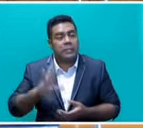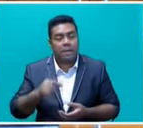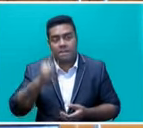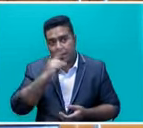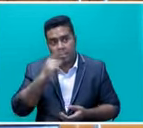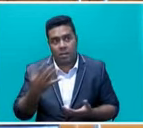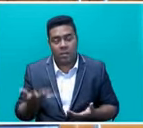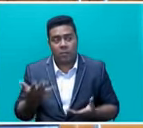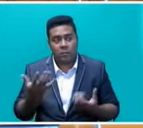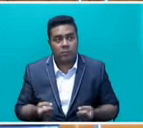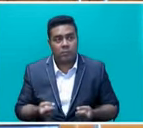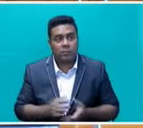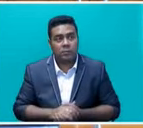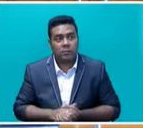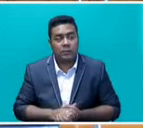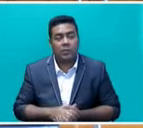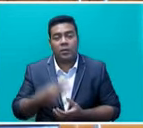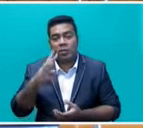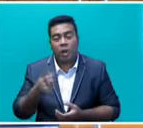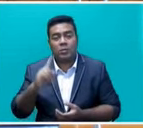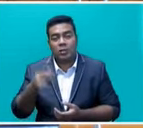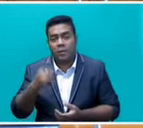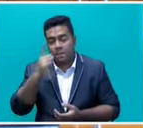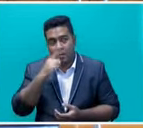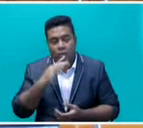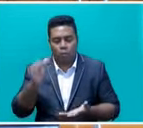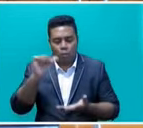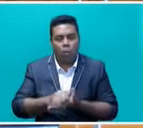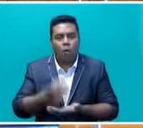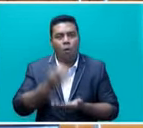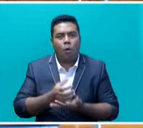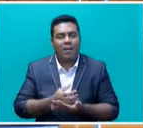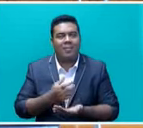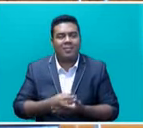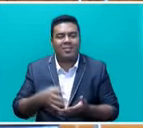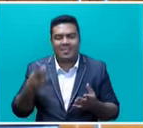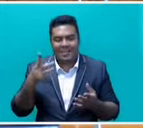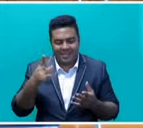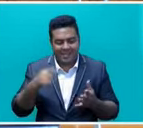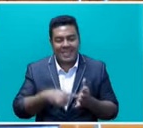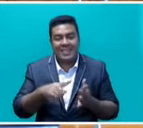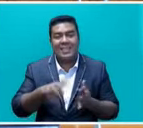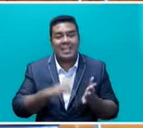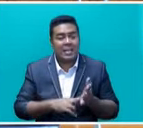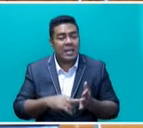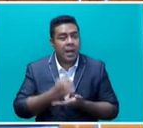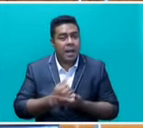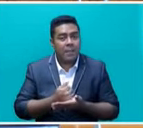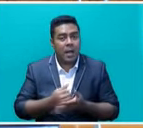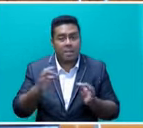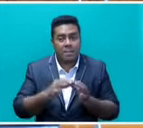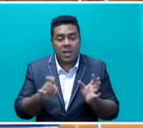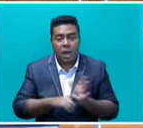had, we had helped literally thousands of people to get their right TIN, helped them with their BRN. That's been ironed out, so